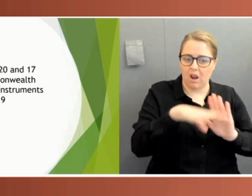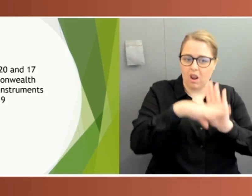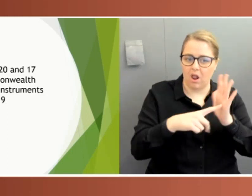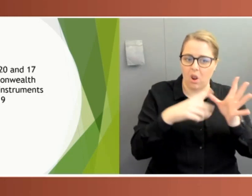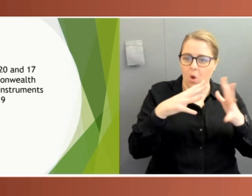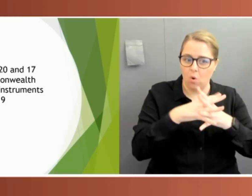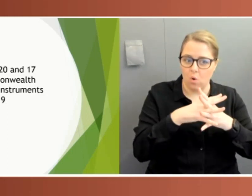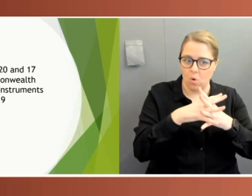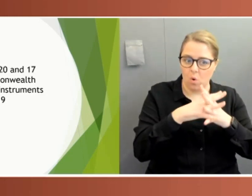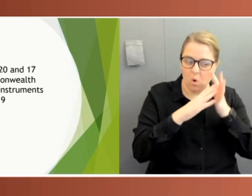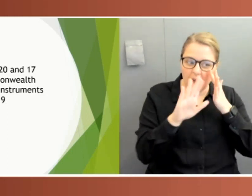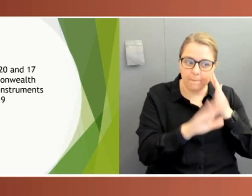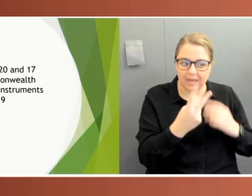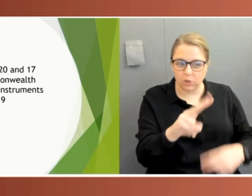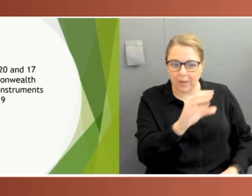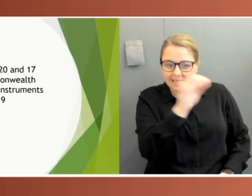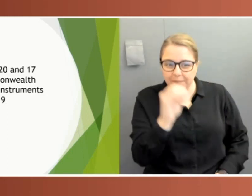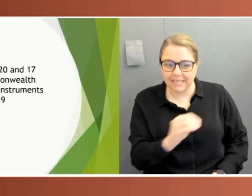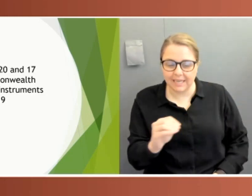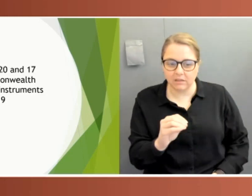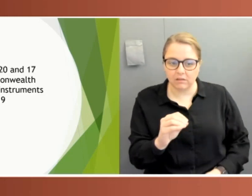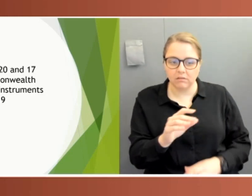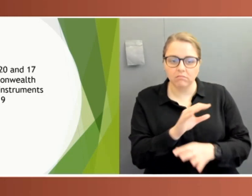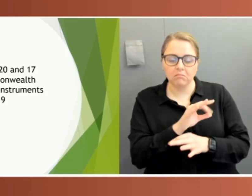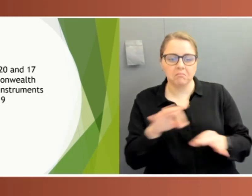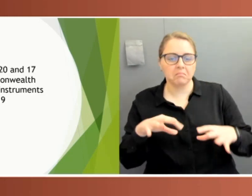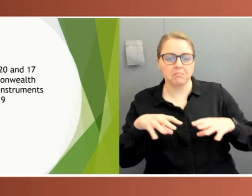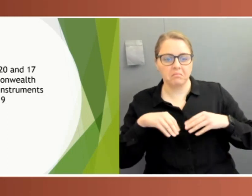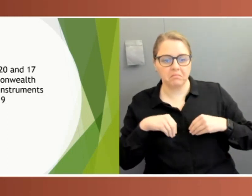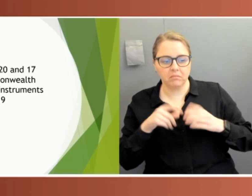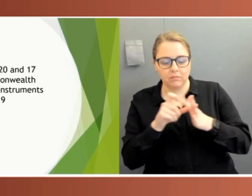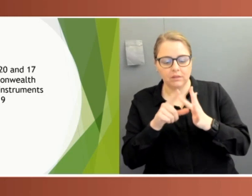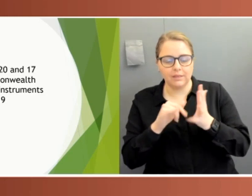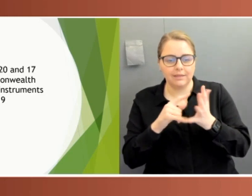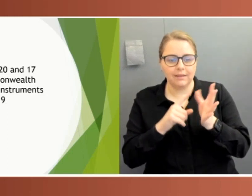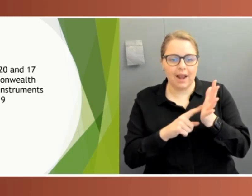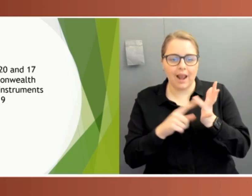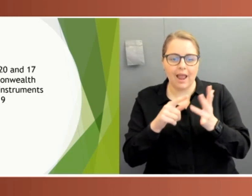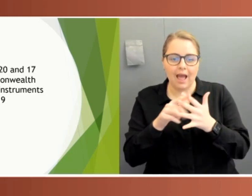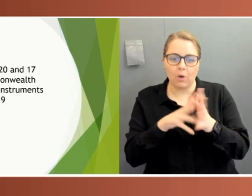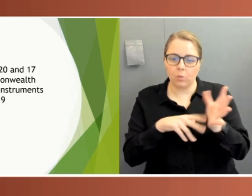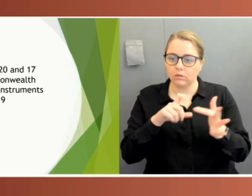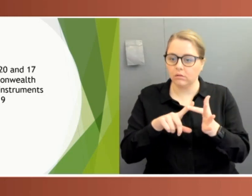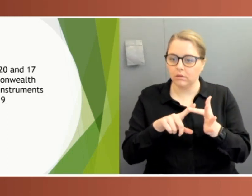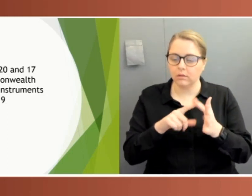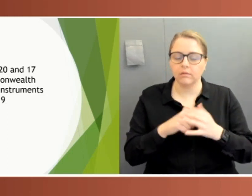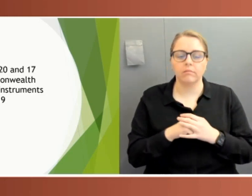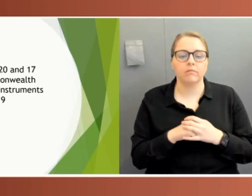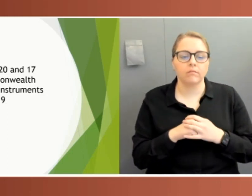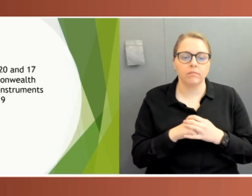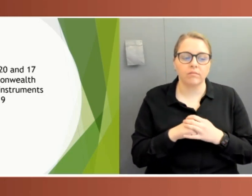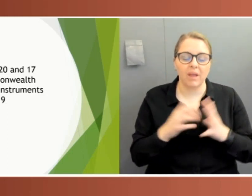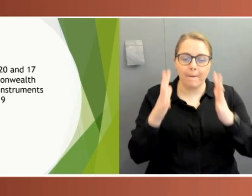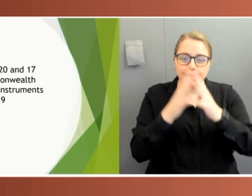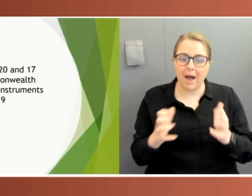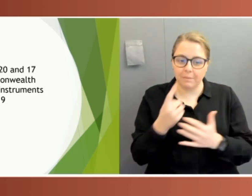20% were exempt from disallowance by the Parliament and also exempt from scrutiny by the committee. Of course, Parliament can only disallow legislative instruments